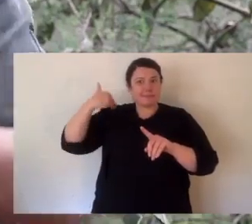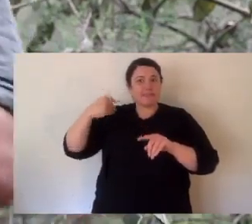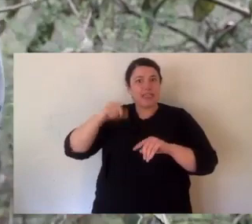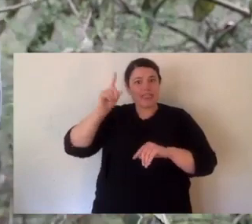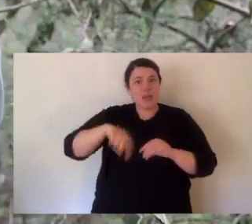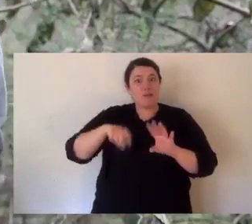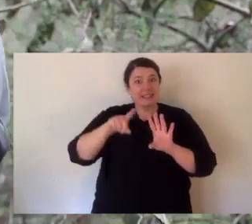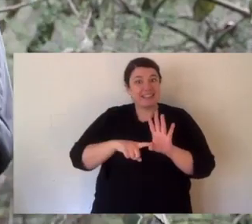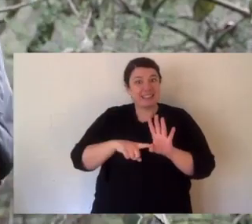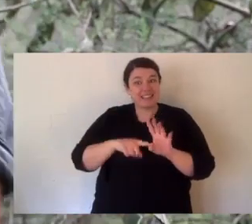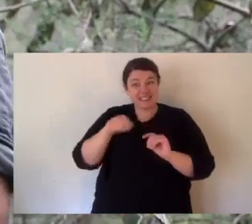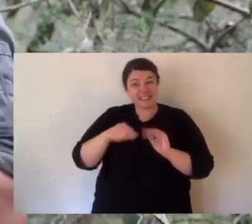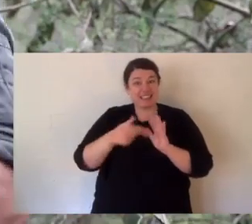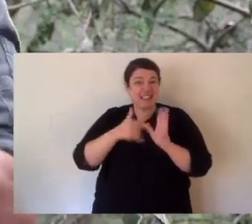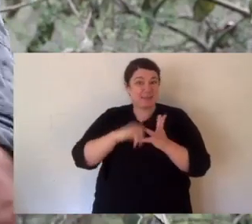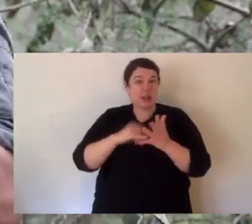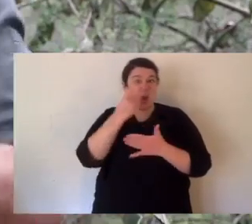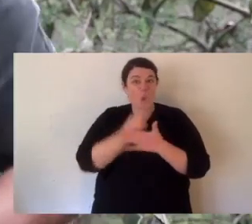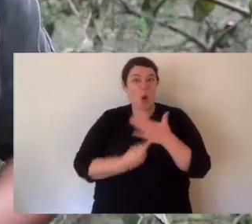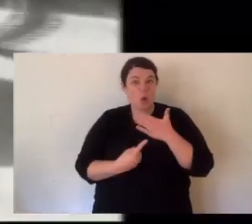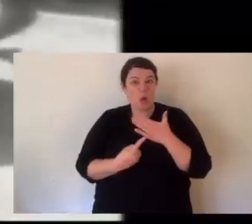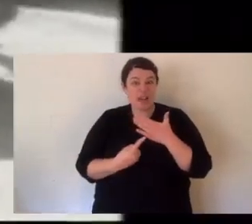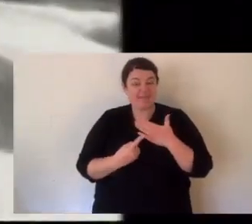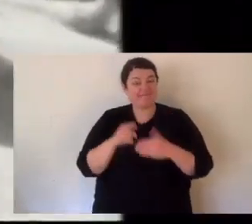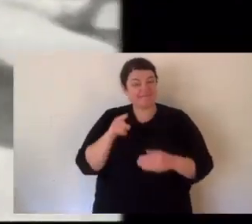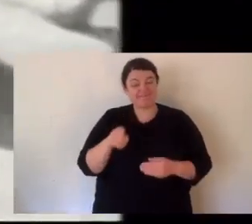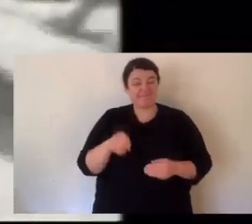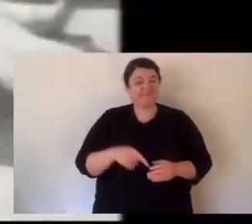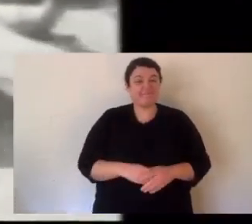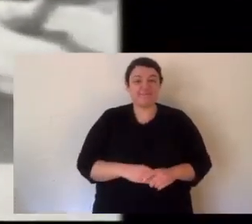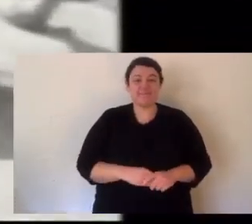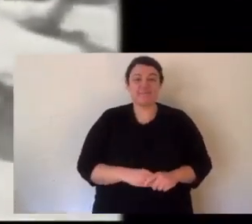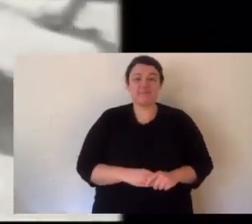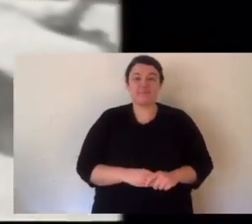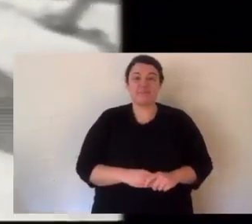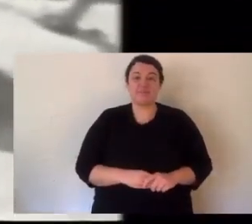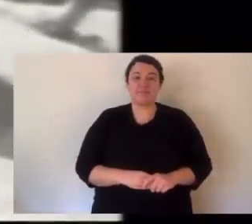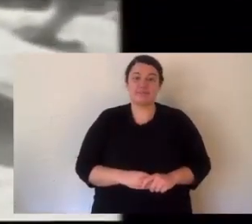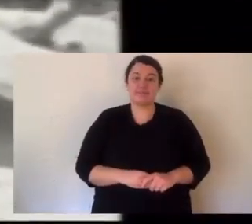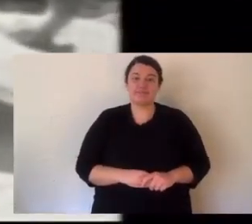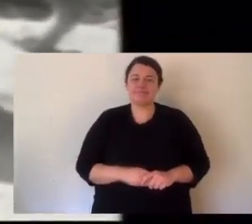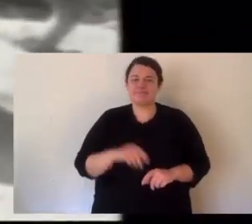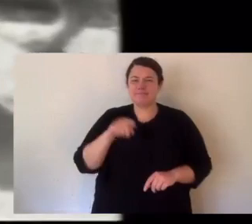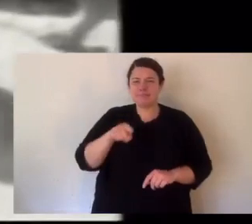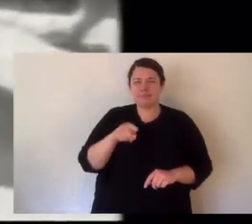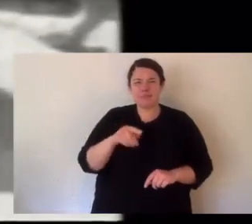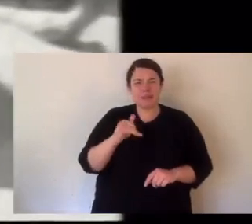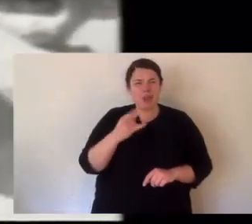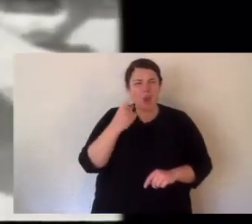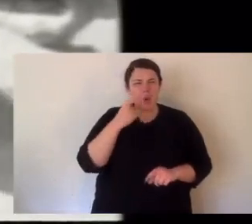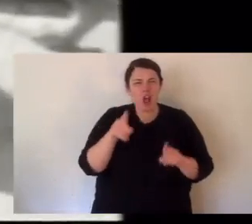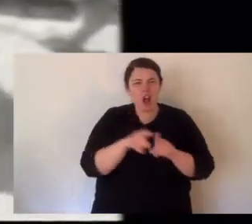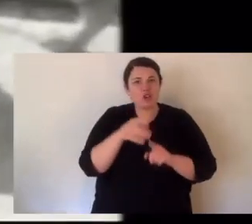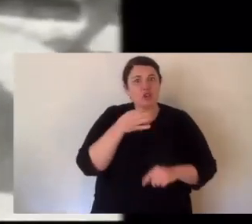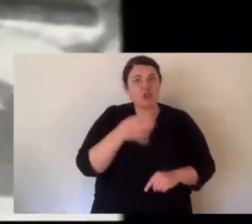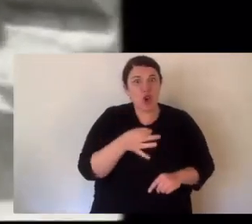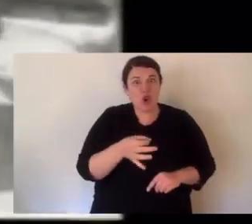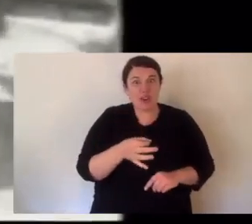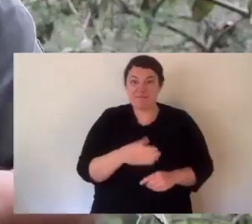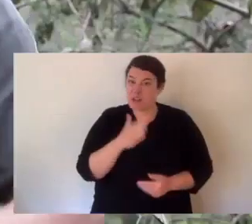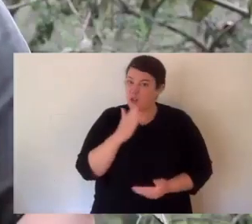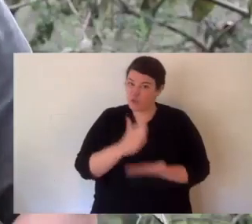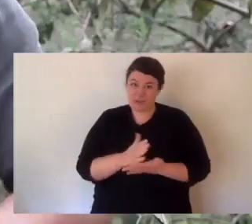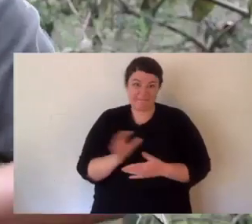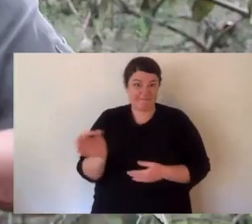isolated to Tasmania and that was their last refuge. A thylacines might look like a dog but they're not.